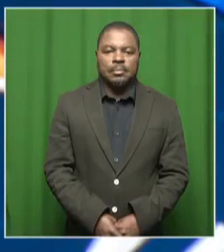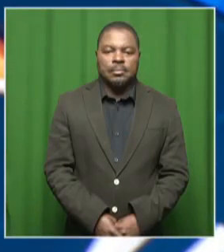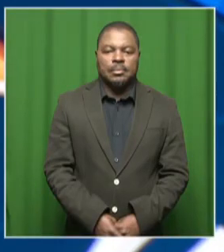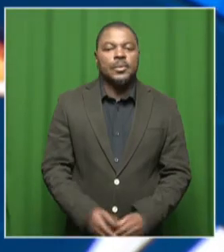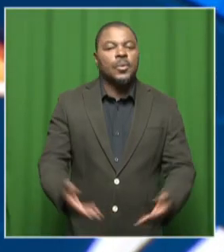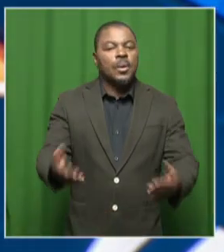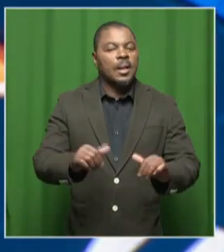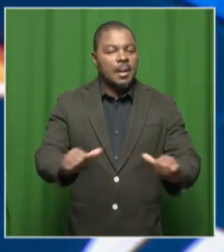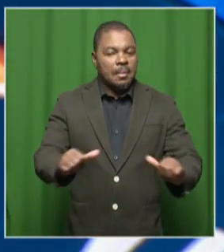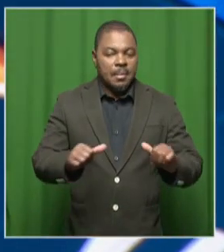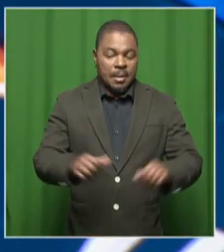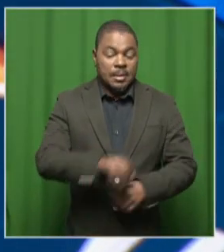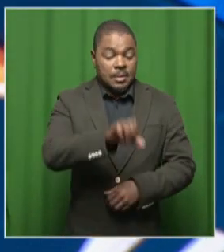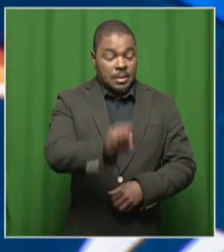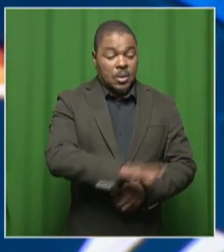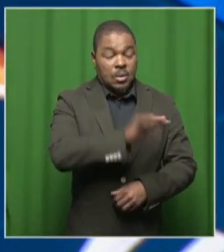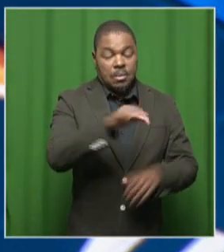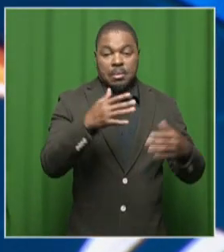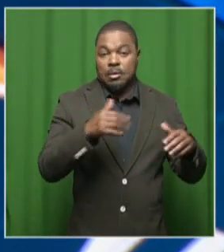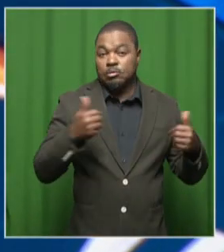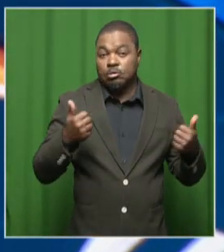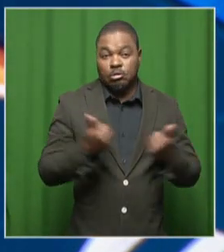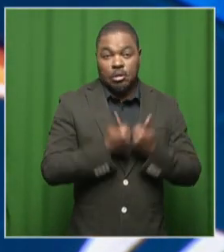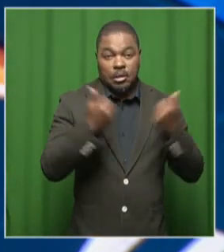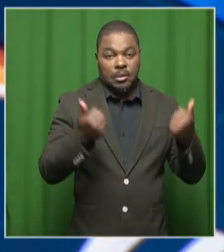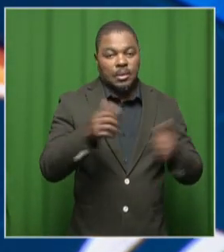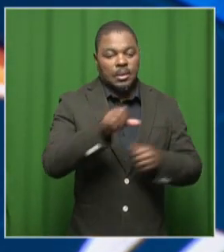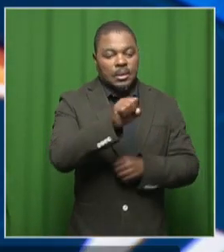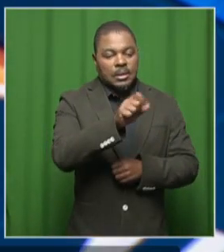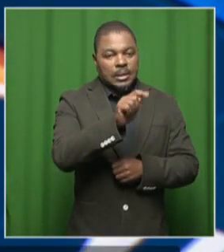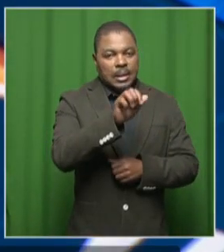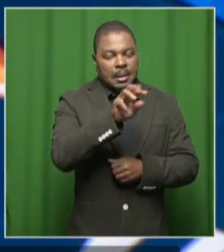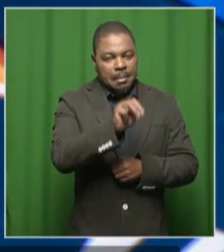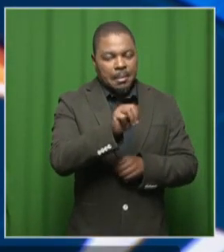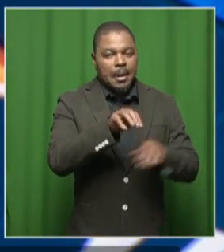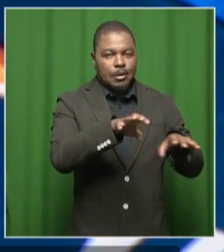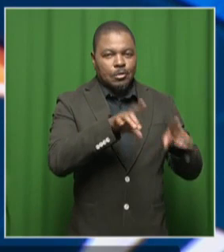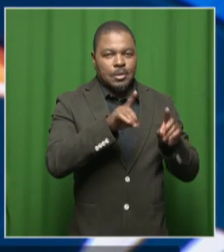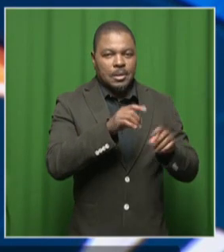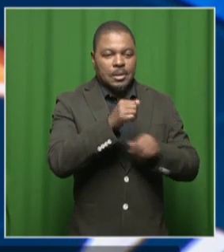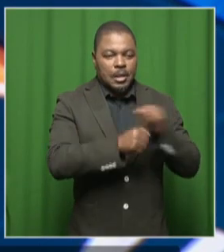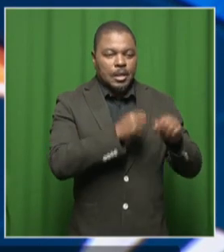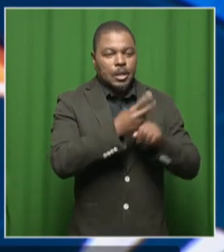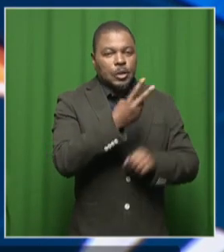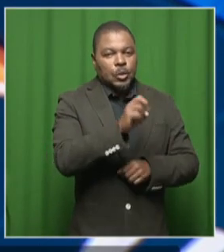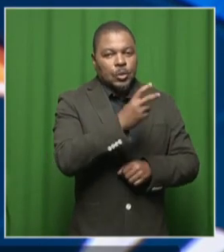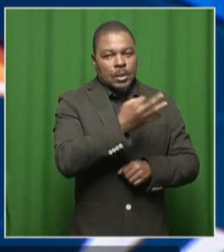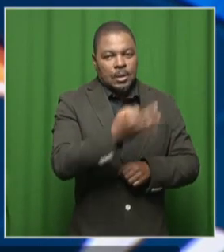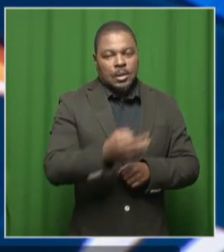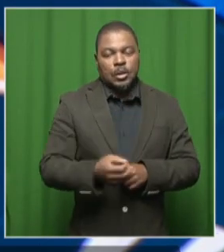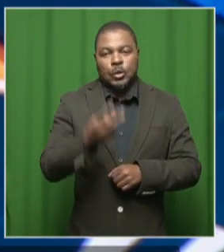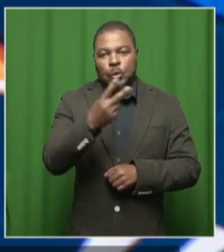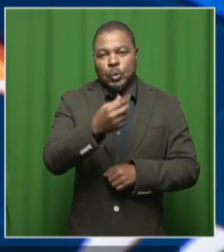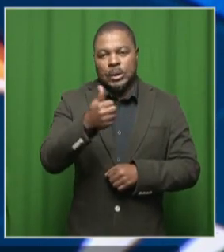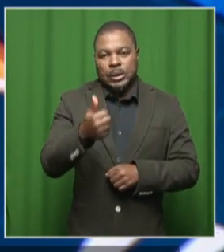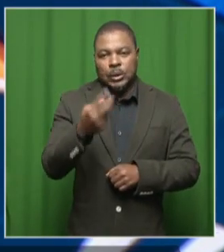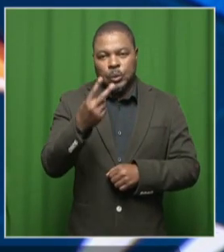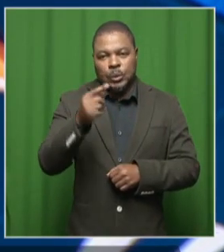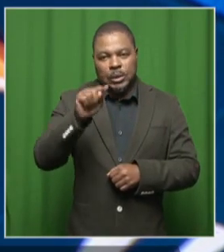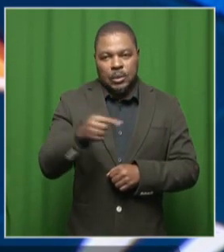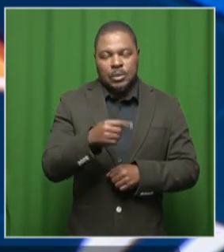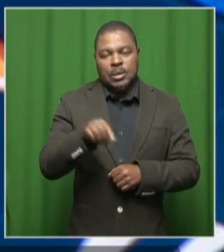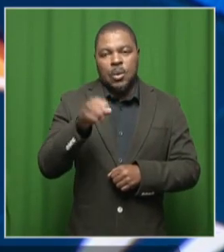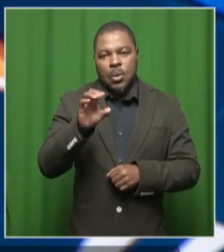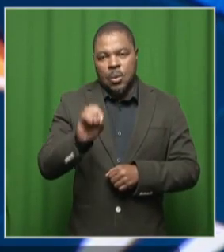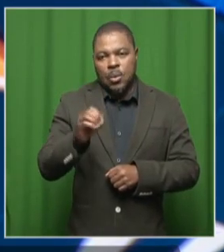Welcome back. South Africa faces a critical challenge in STEM education. In 2023, only 262,016